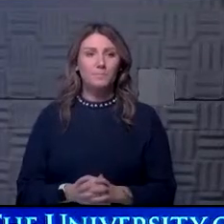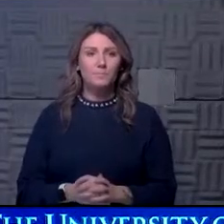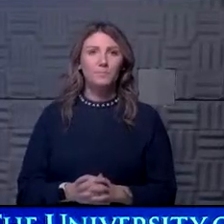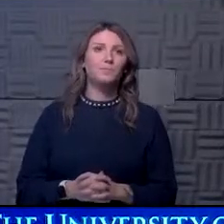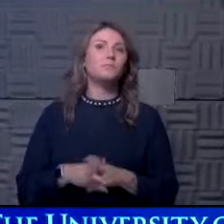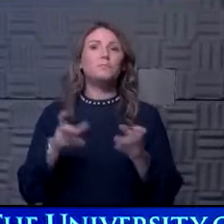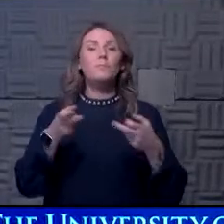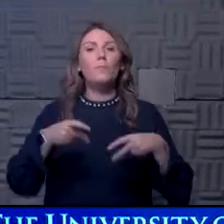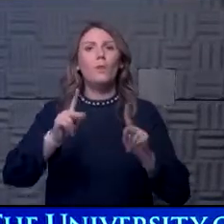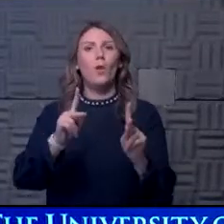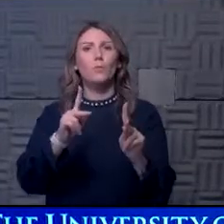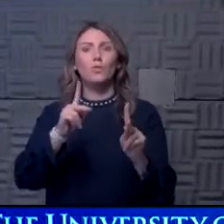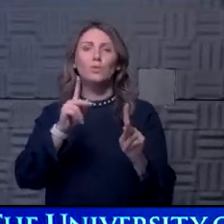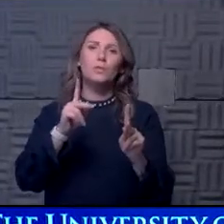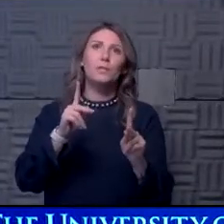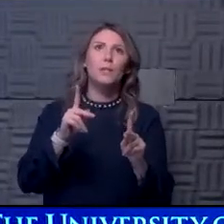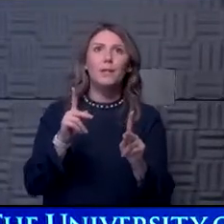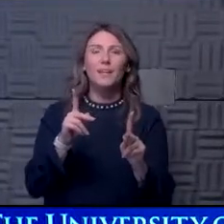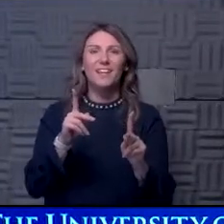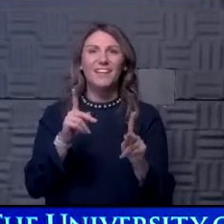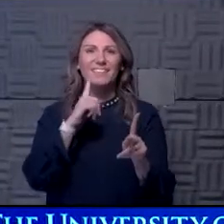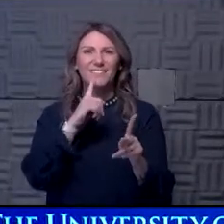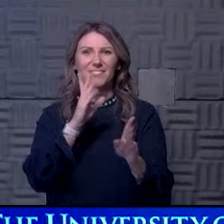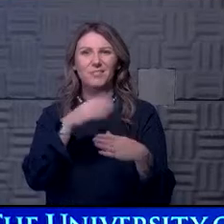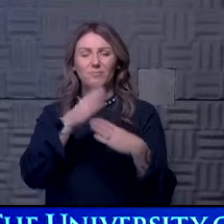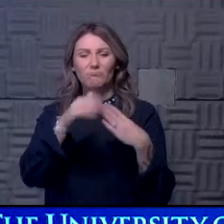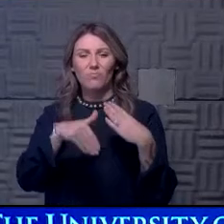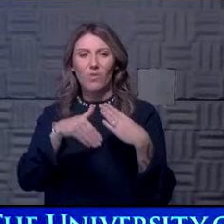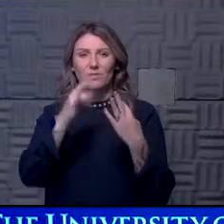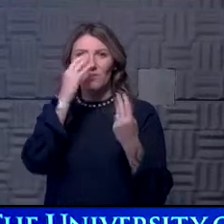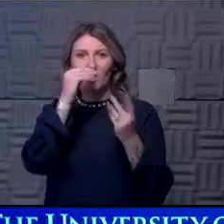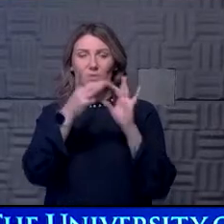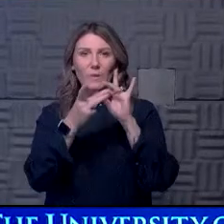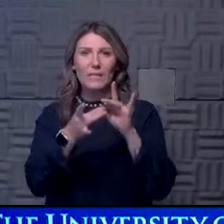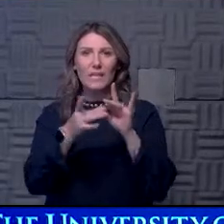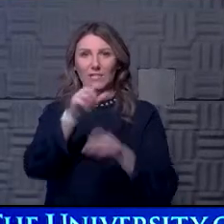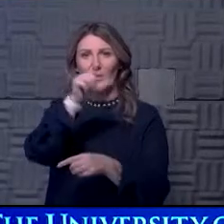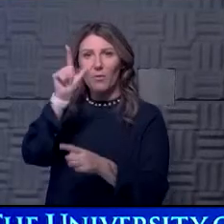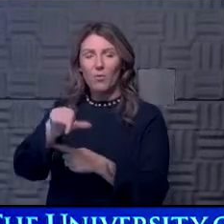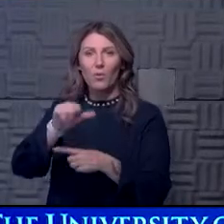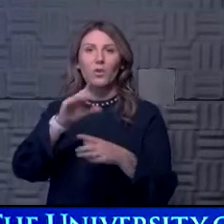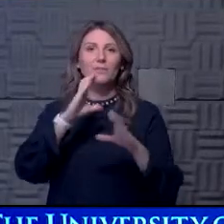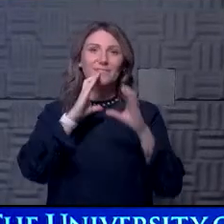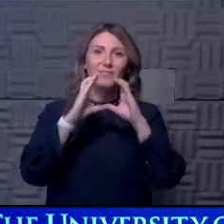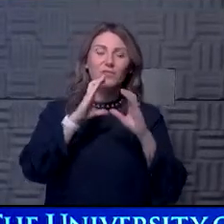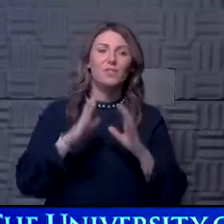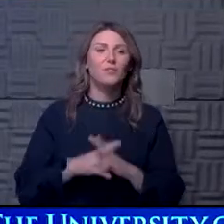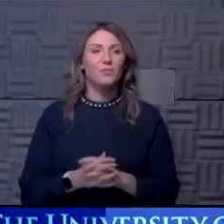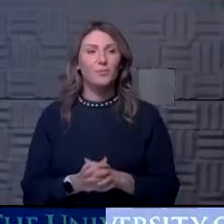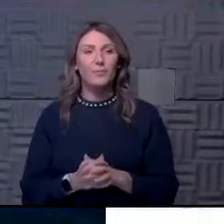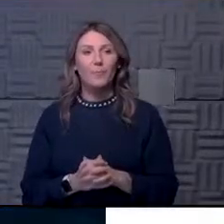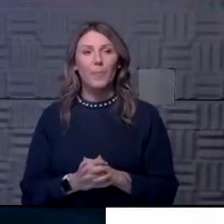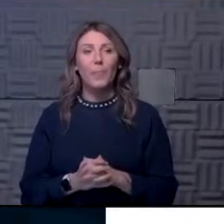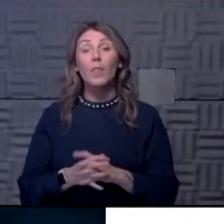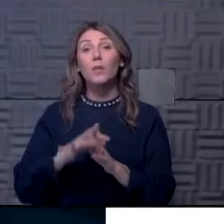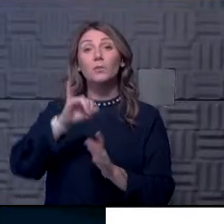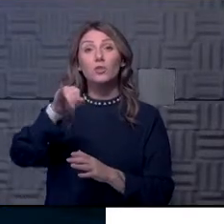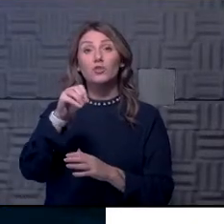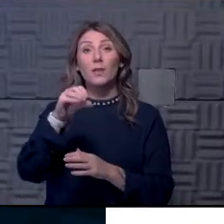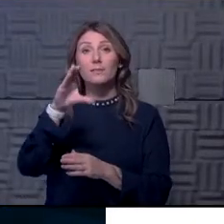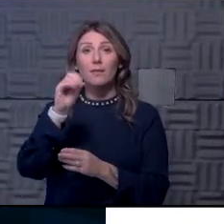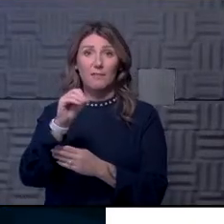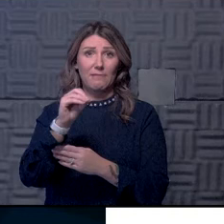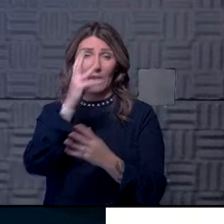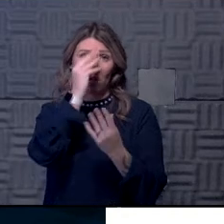opportunity to, to sort of garner closing thoughts around our Lawrence conversation. Um, so this is Johnson County